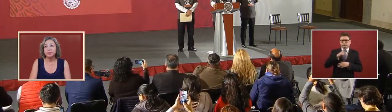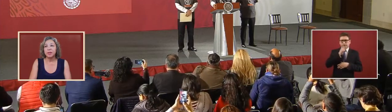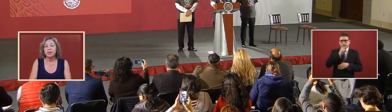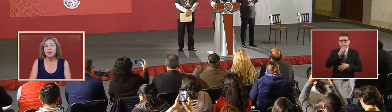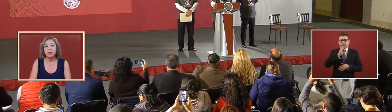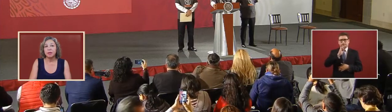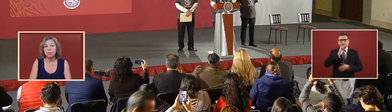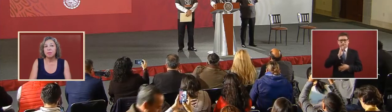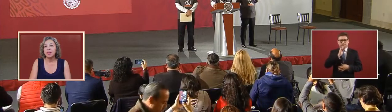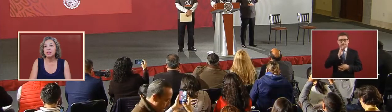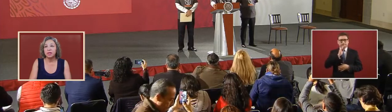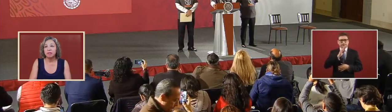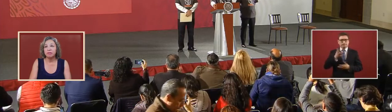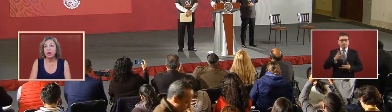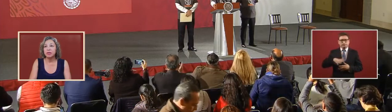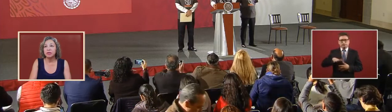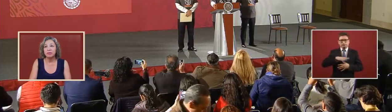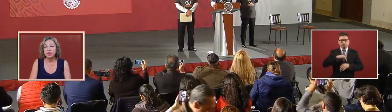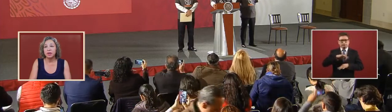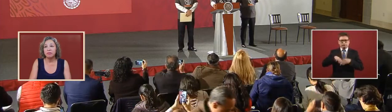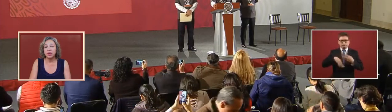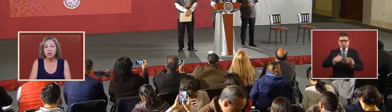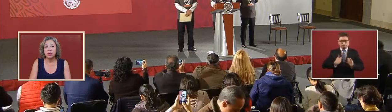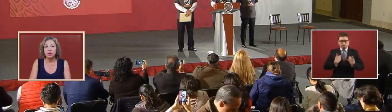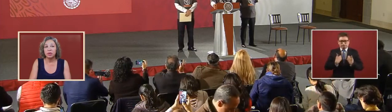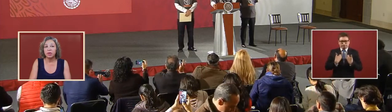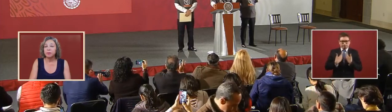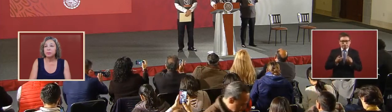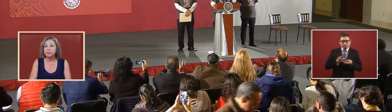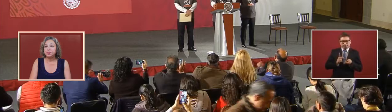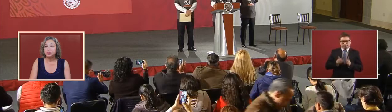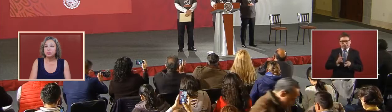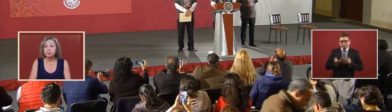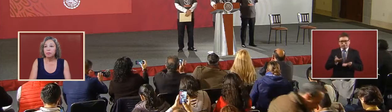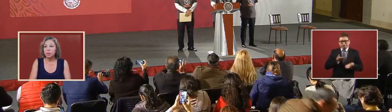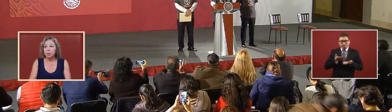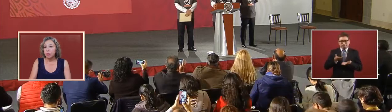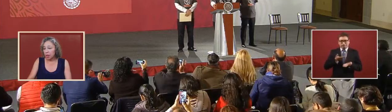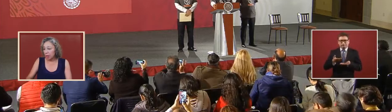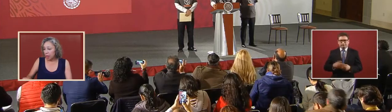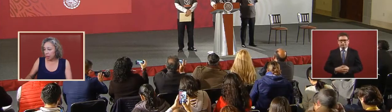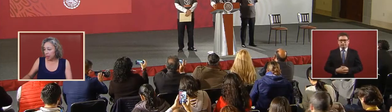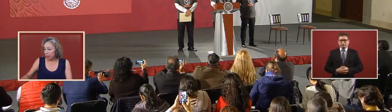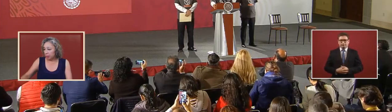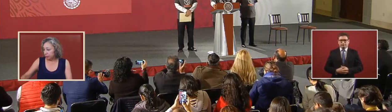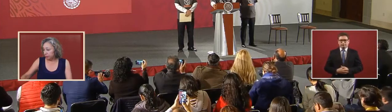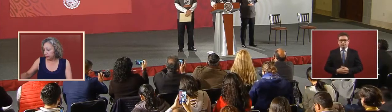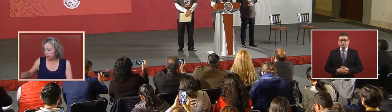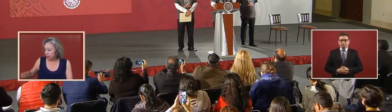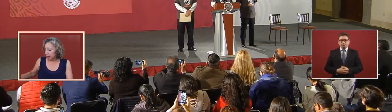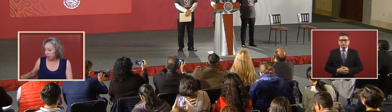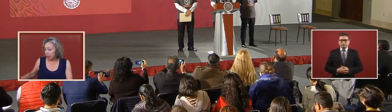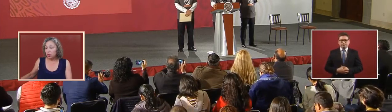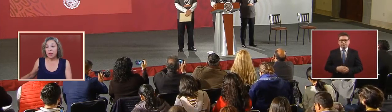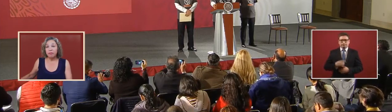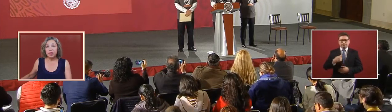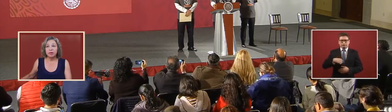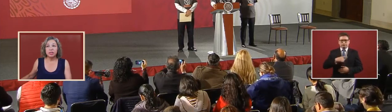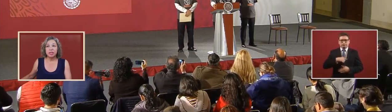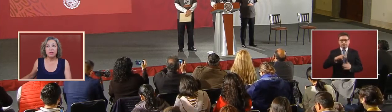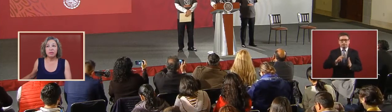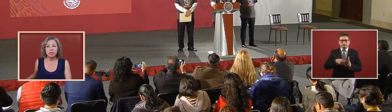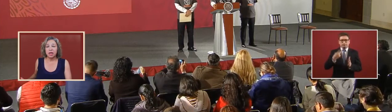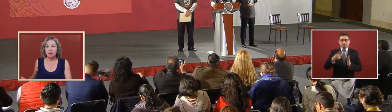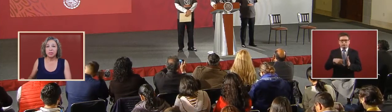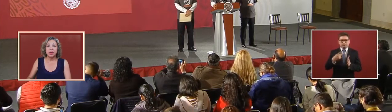and mothers and the fathers of the of the youth and we have